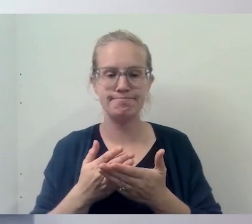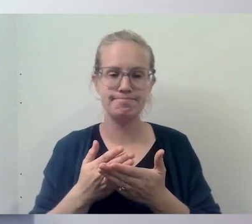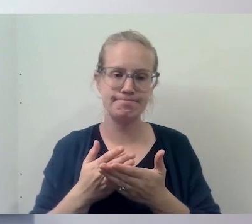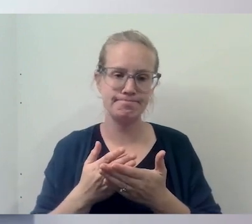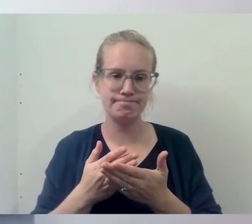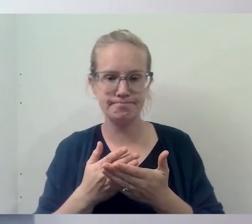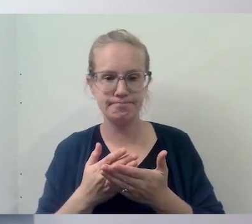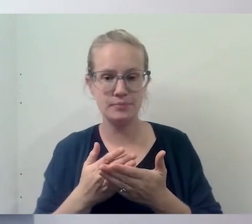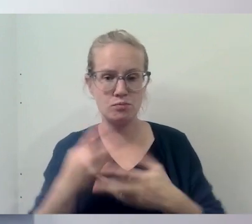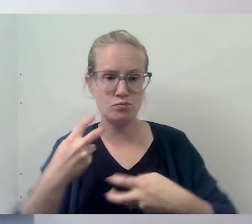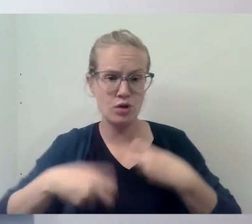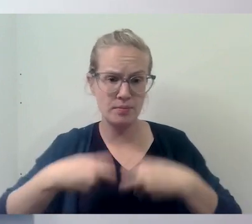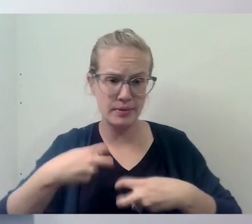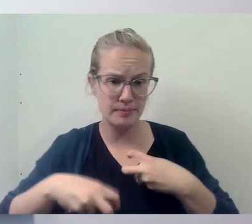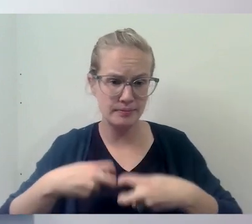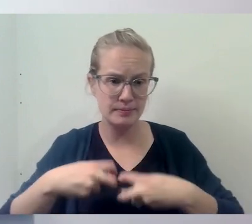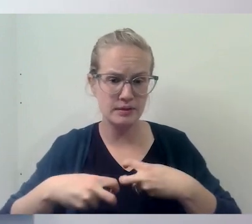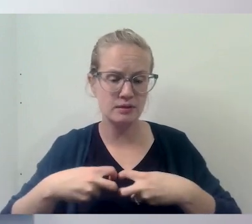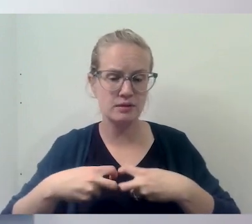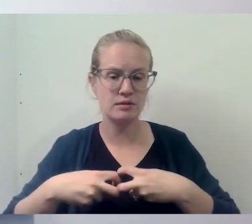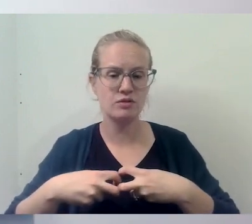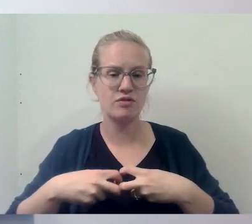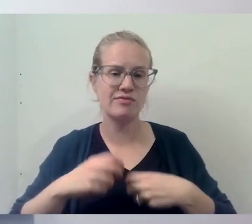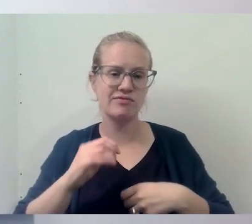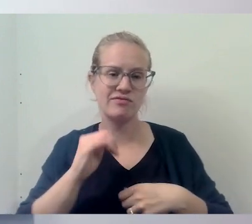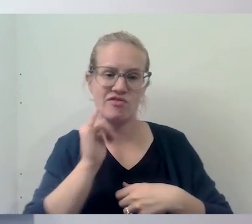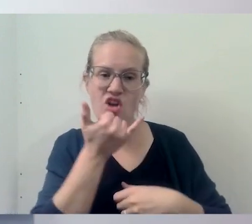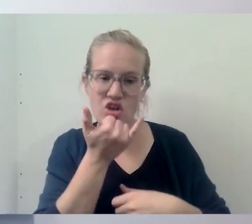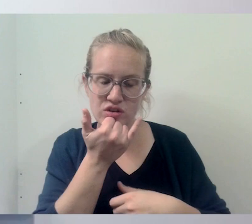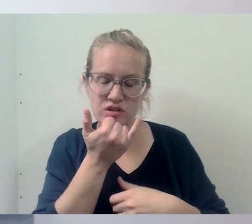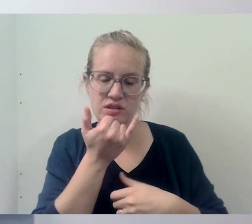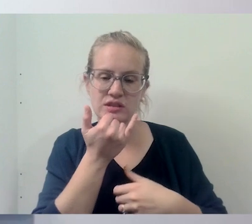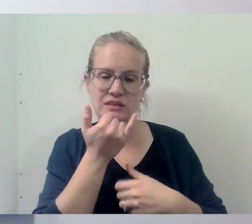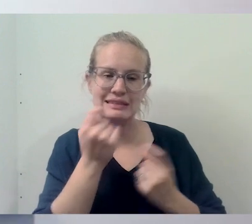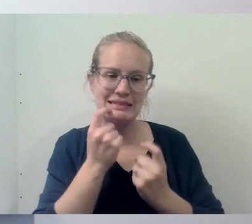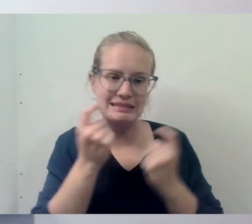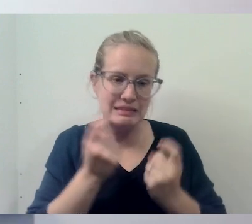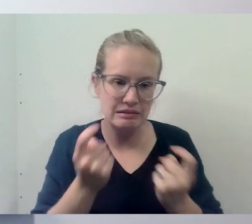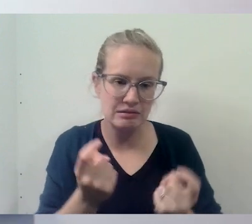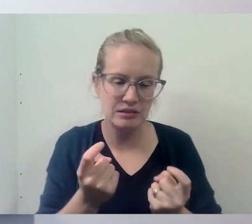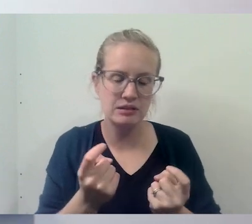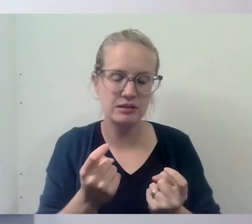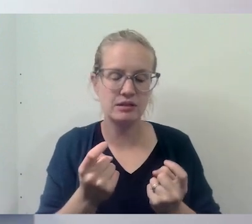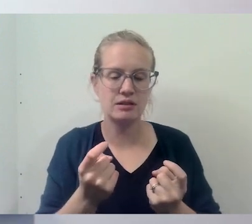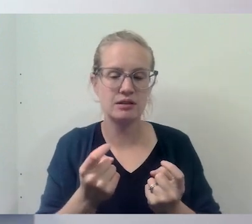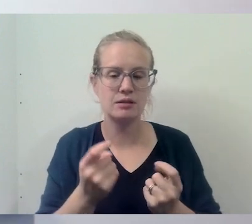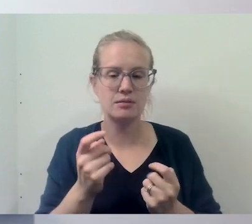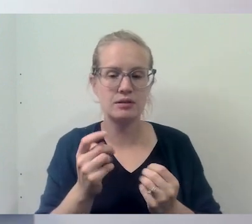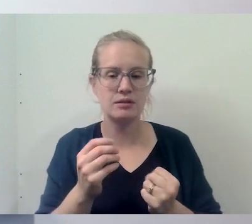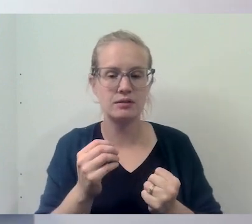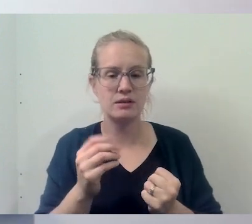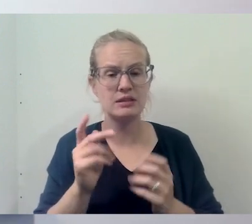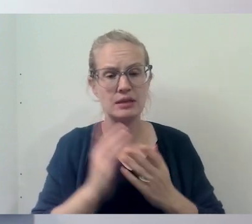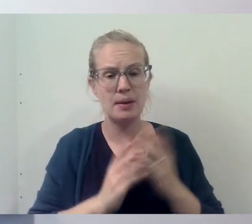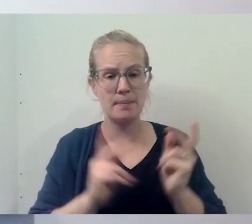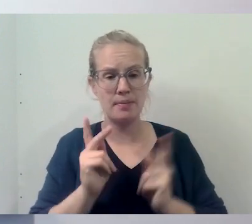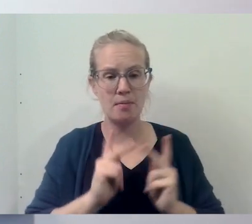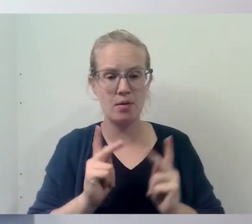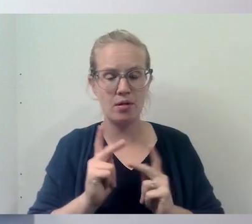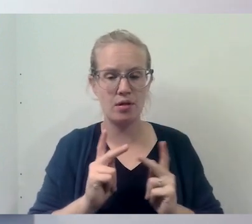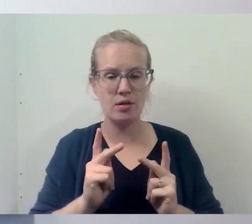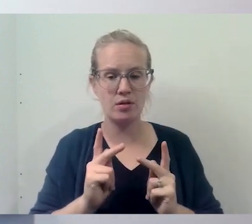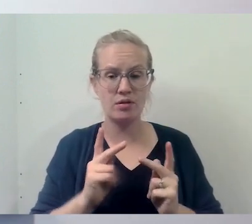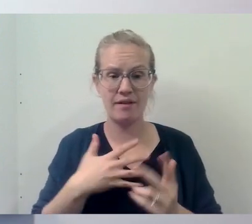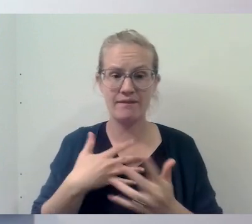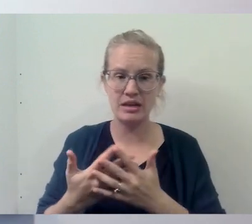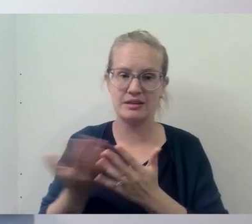some problems that, or faults that, or sins that people, uh, some people maybe would